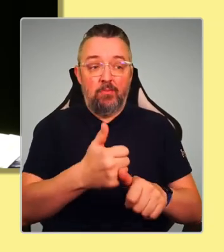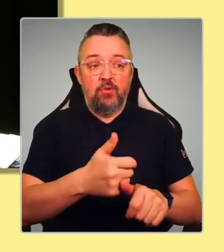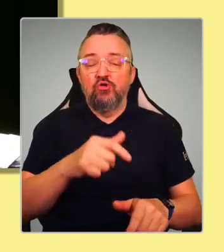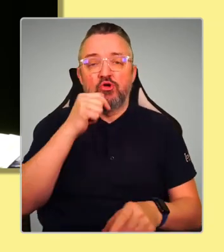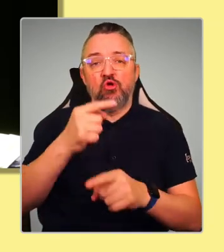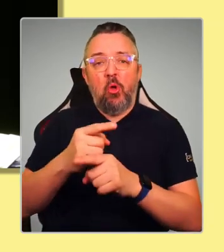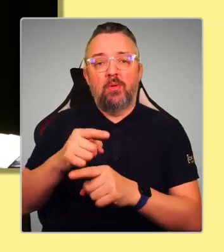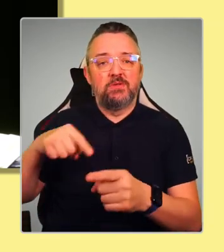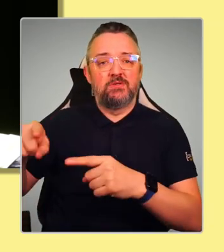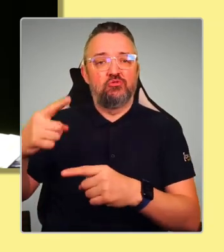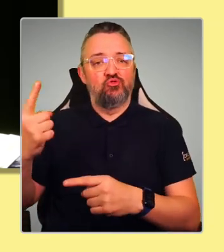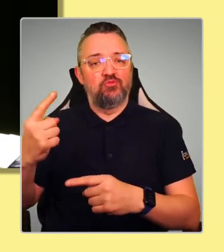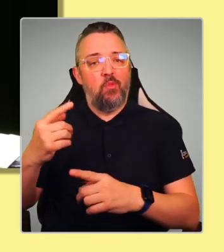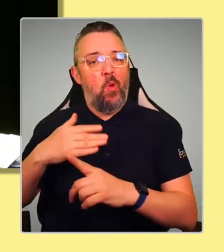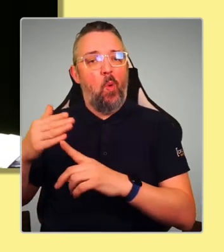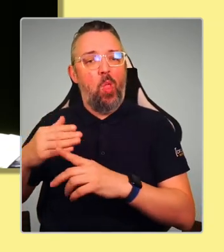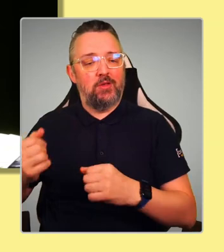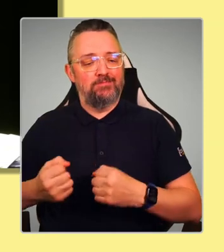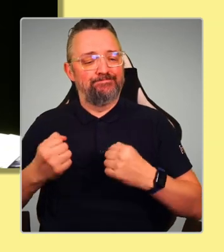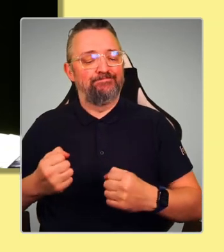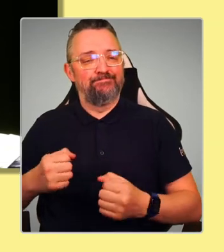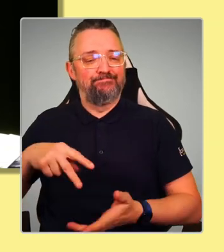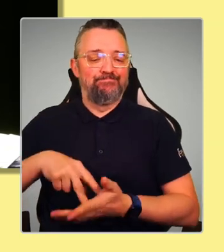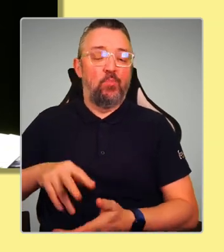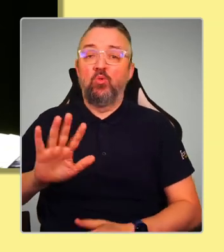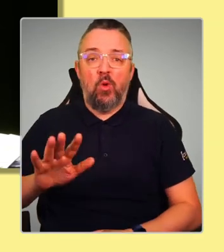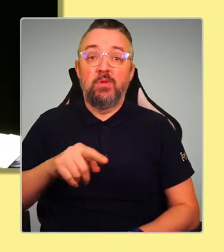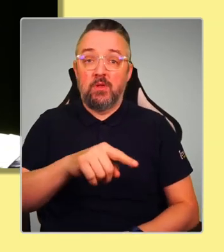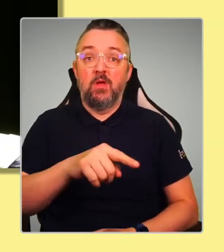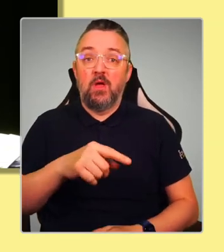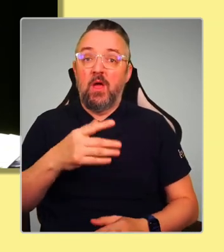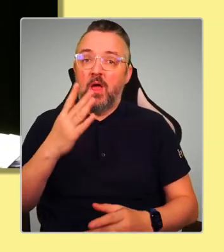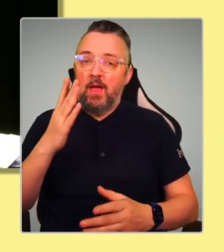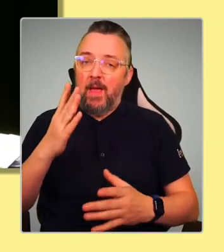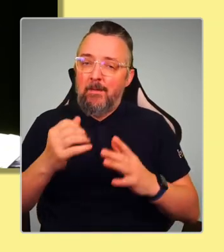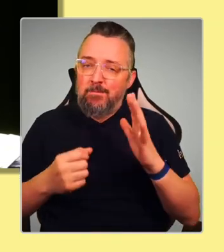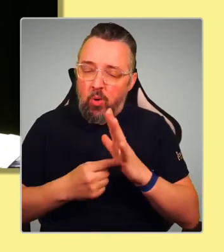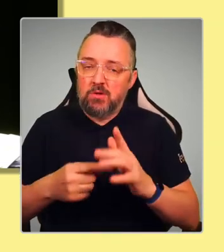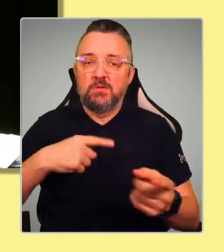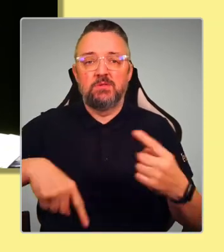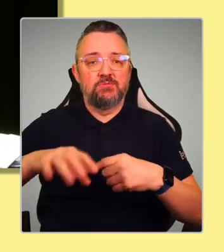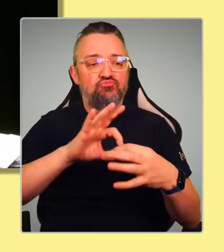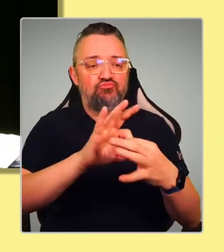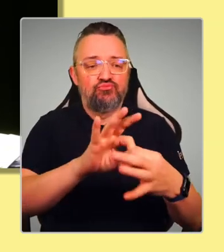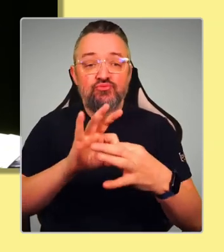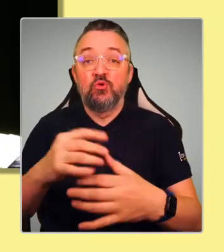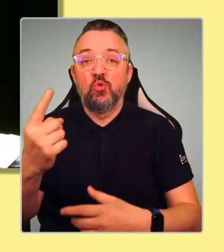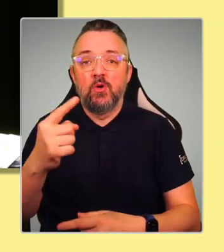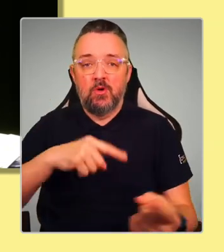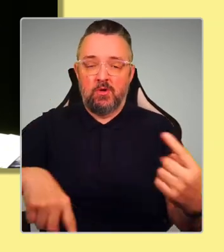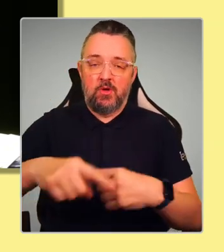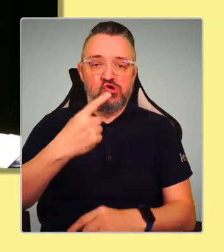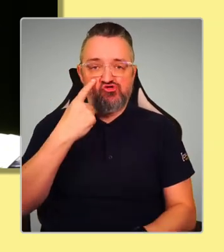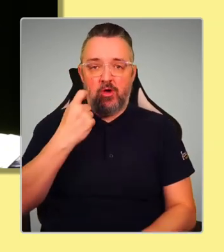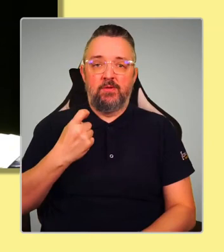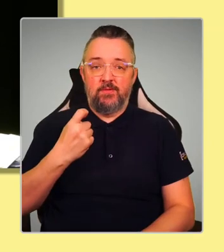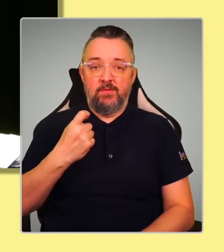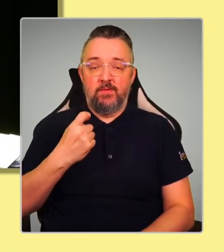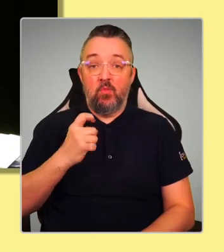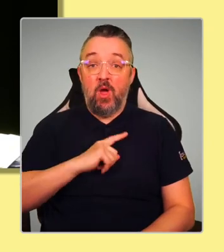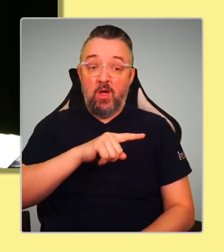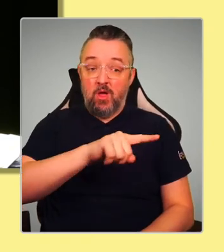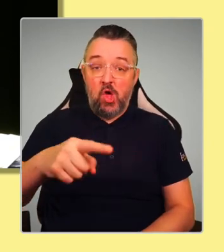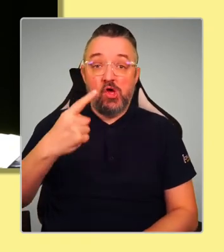in the room, because it's important we're speaking to everybody. But I think it is the younger generation that's going to power that movement forward.